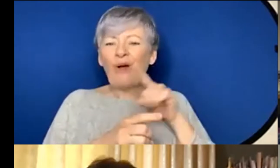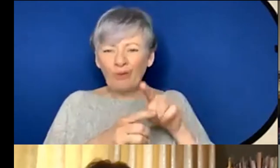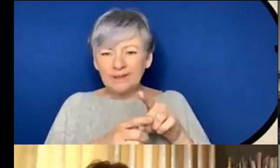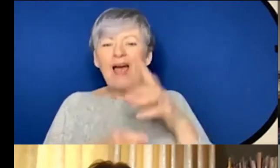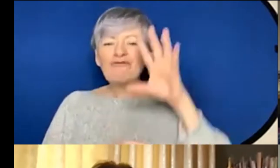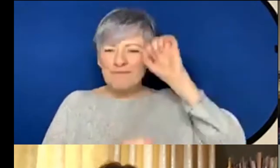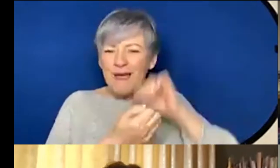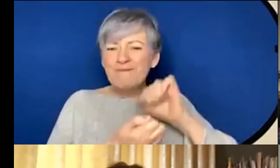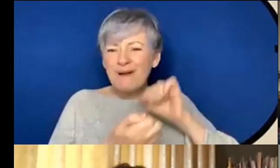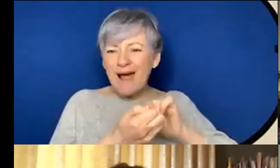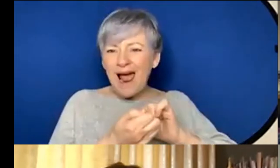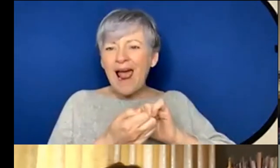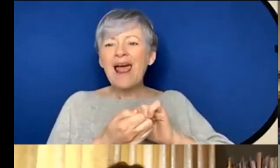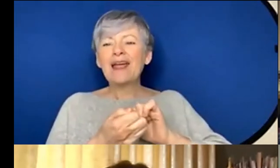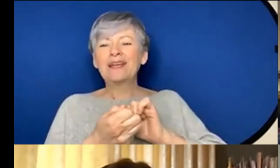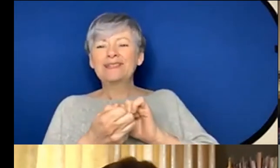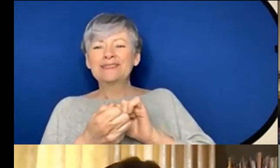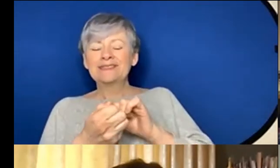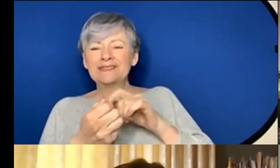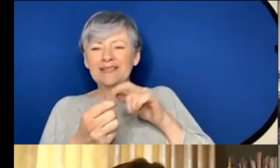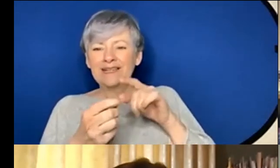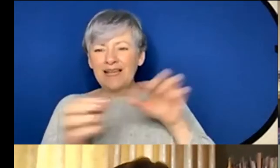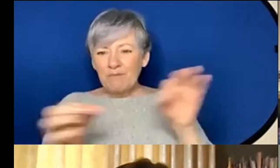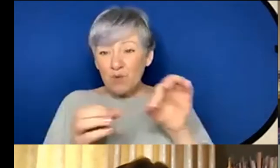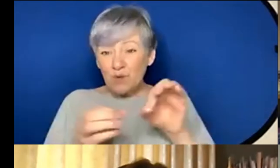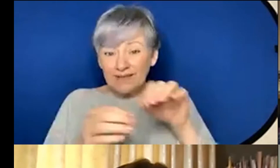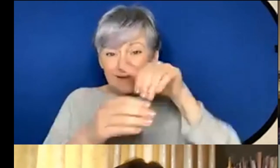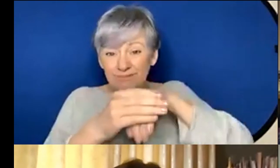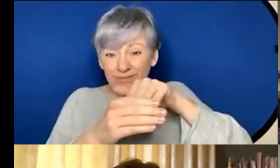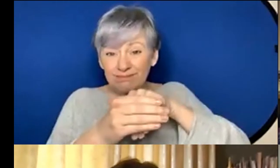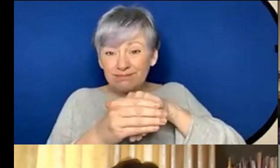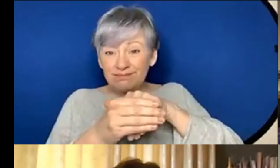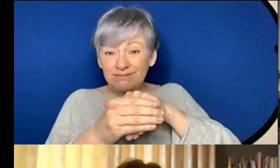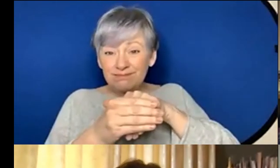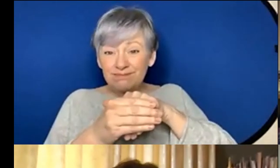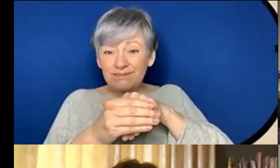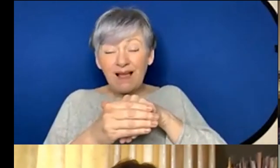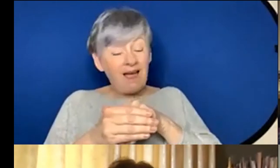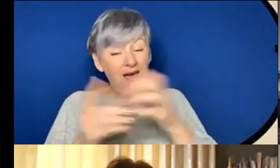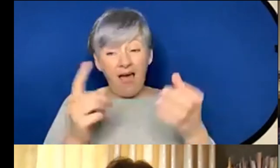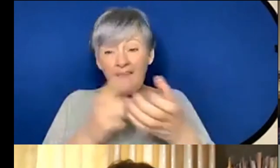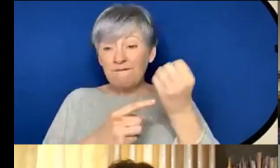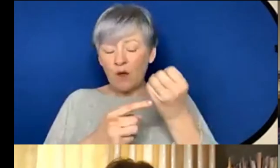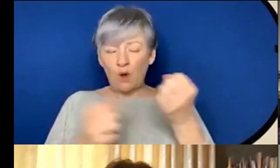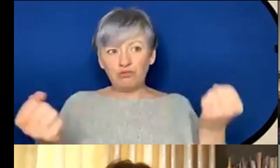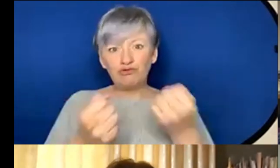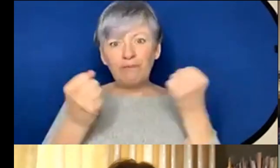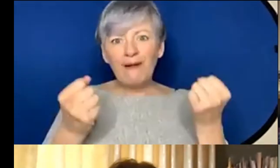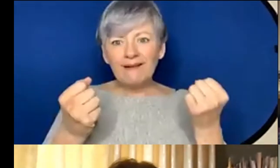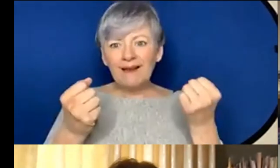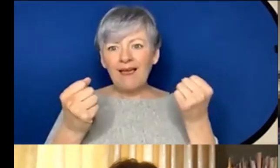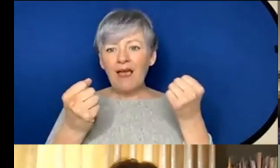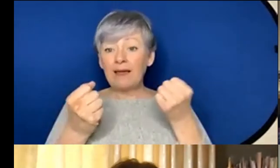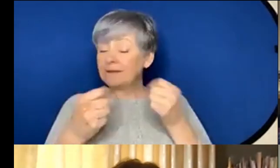times that the music can music can be in those symbols it is actually I found very dramatic at the time and even now I still